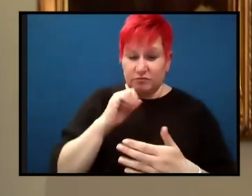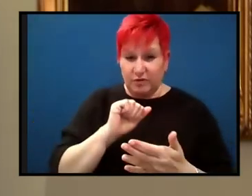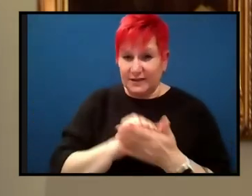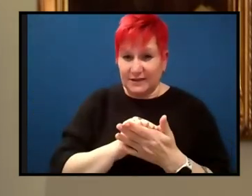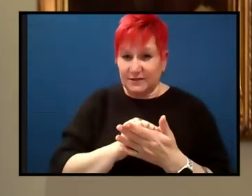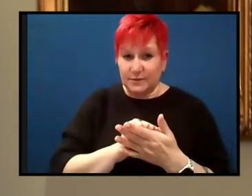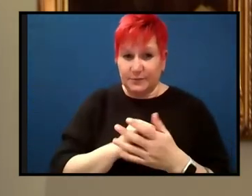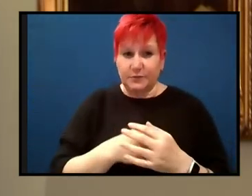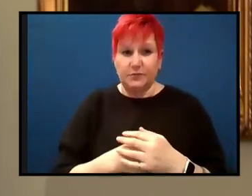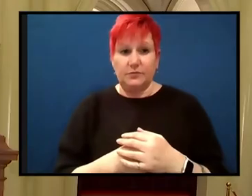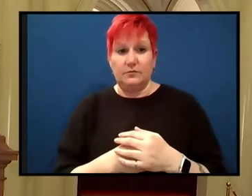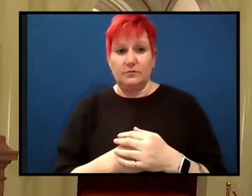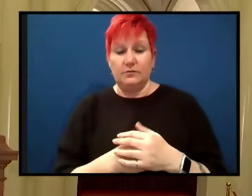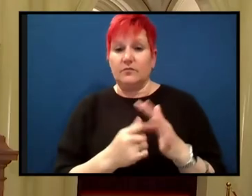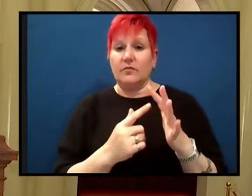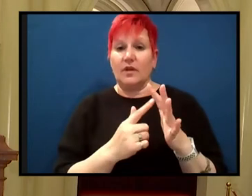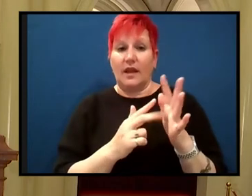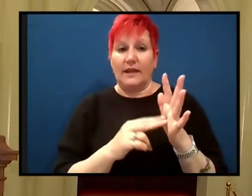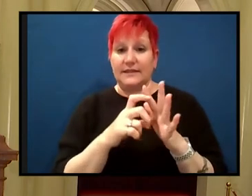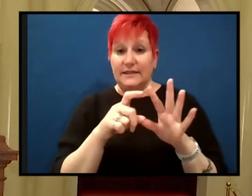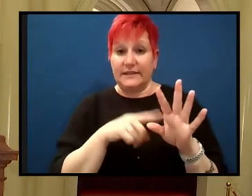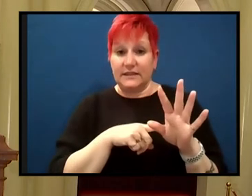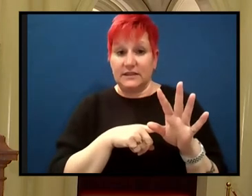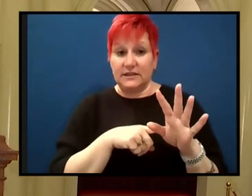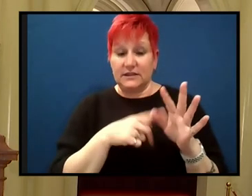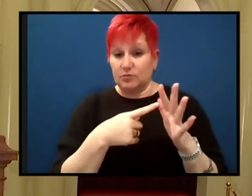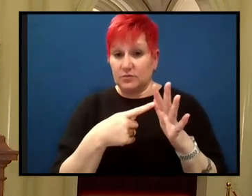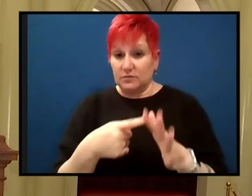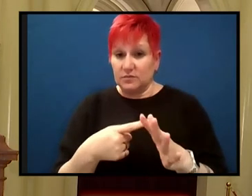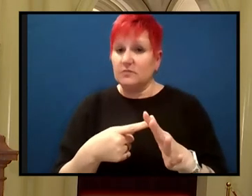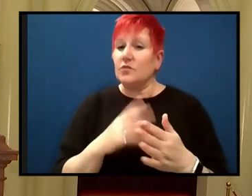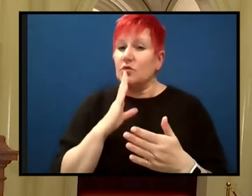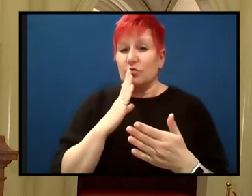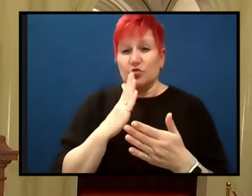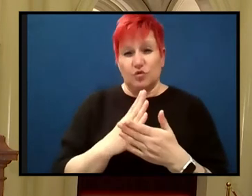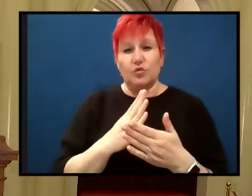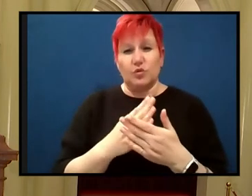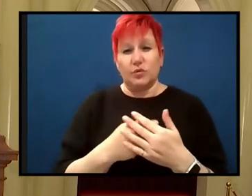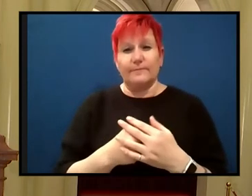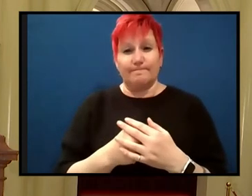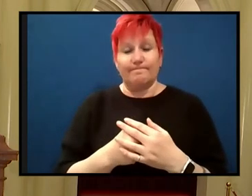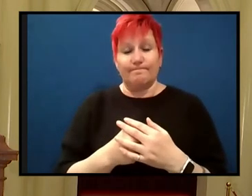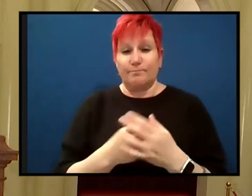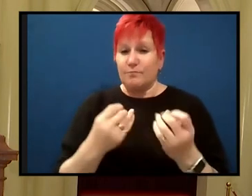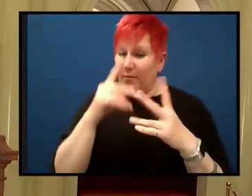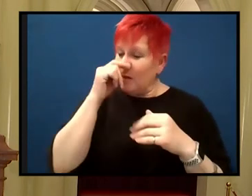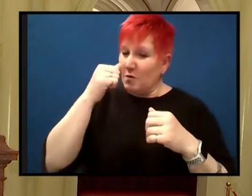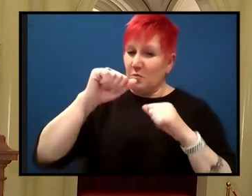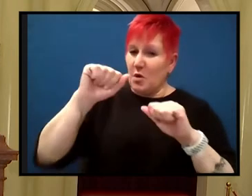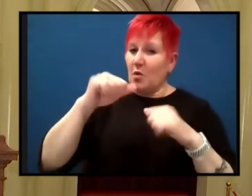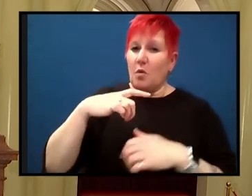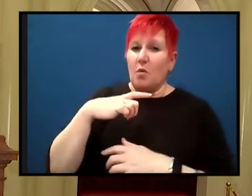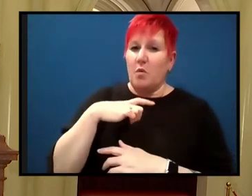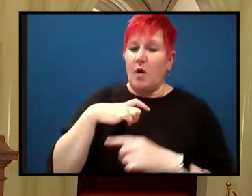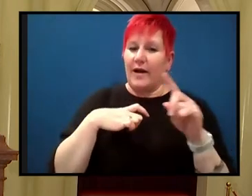right? Andy? We, they, they, did face resistance, but it was largely, um, people who had a vested interest in the